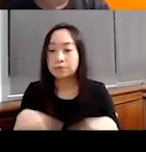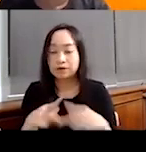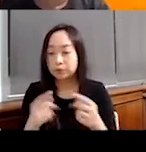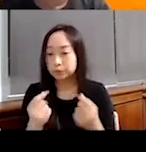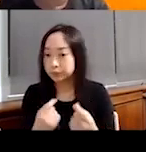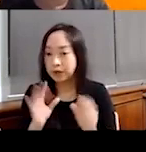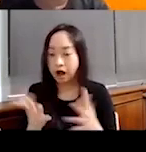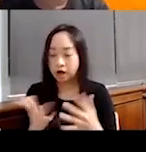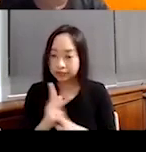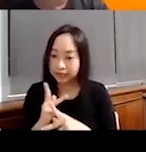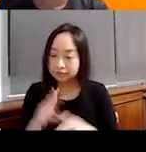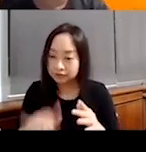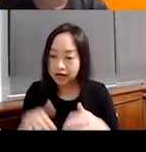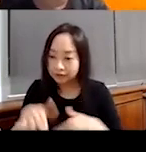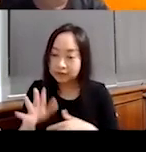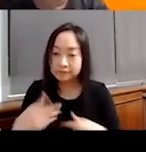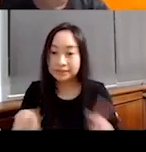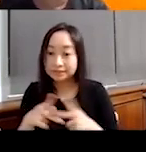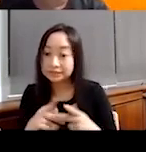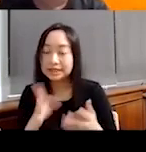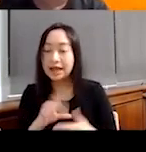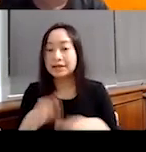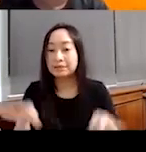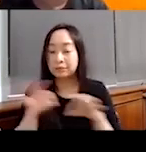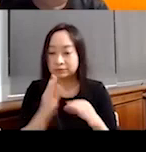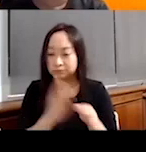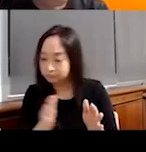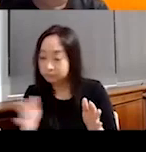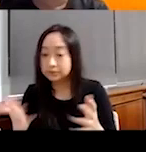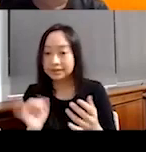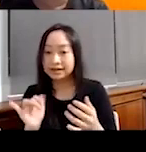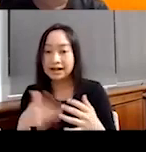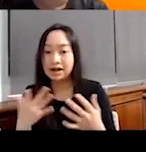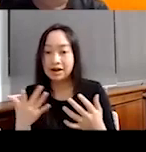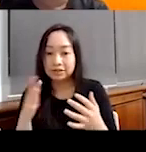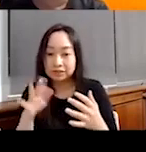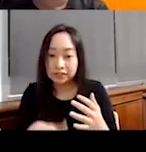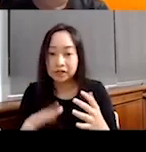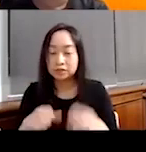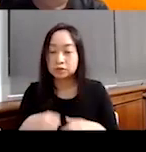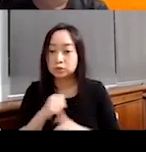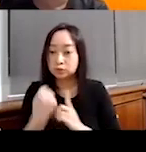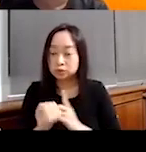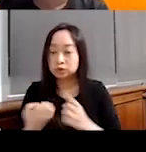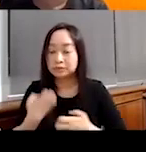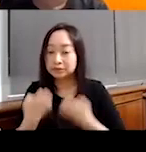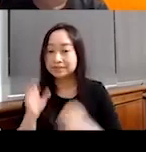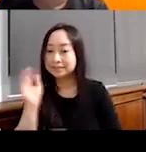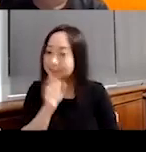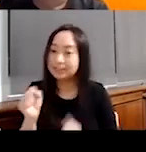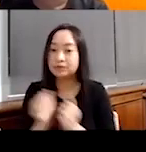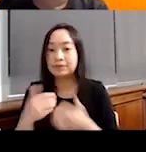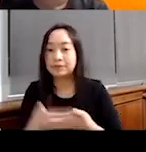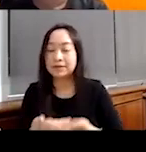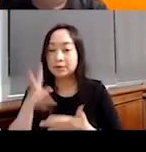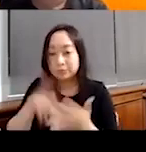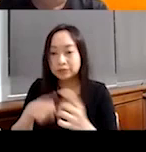what do you do, how do care for the child after pregnancy, as well as the importance of, um, the child's social emotional development, singing to the baby, reading to the,